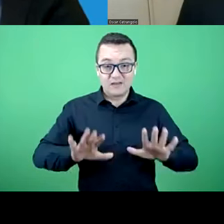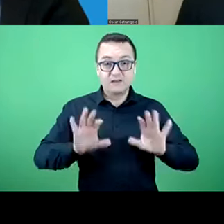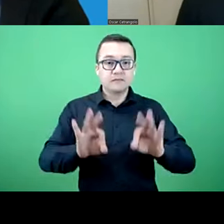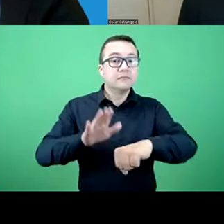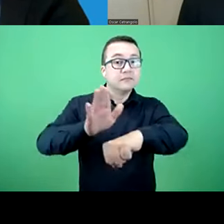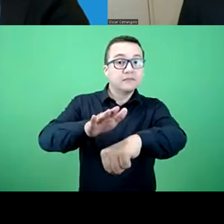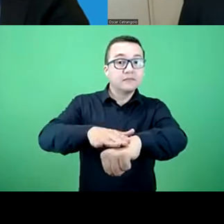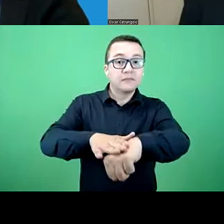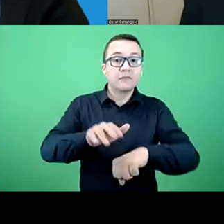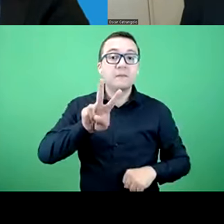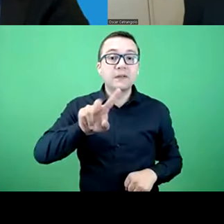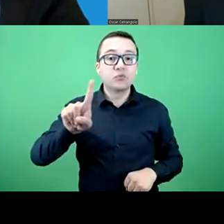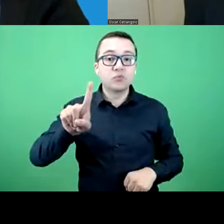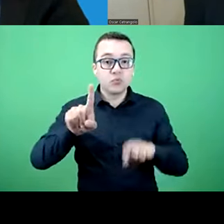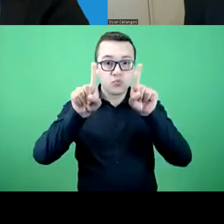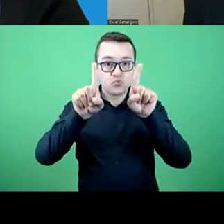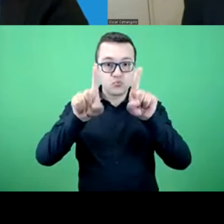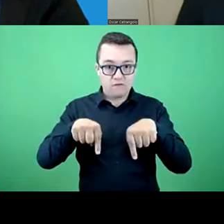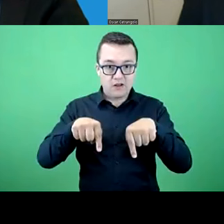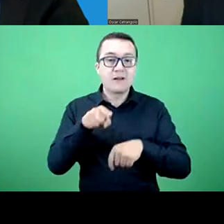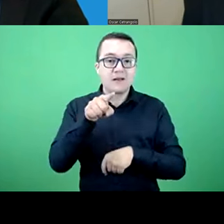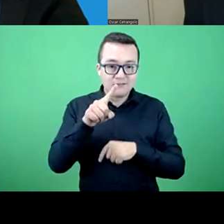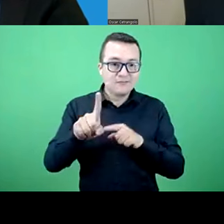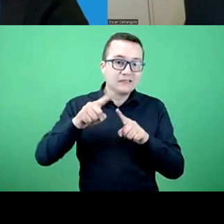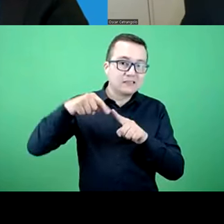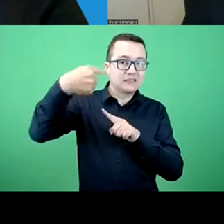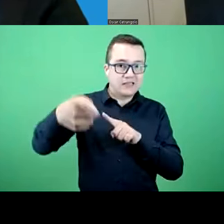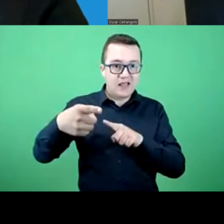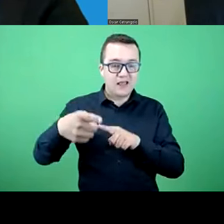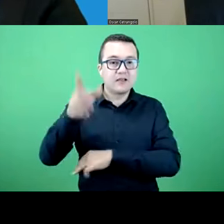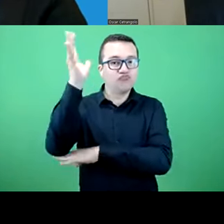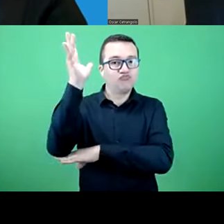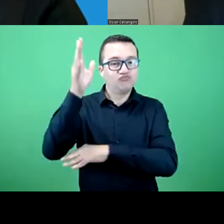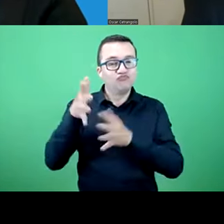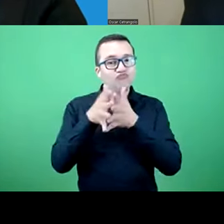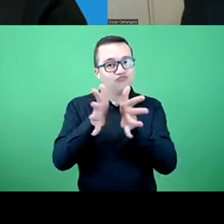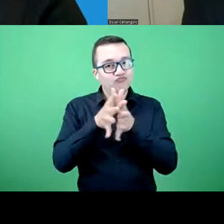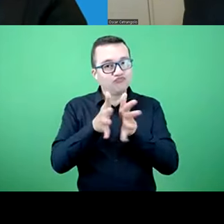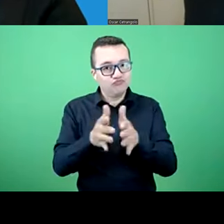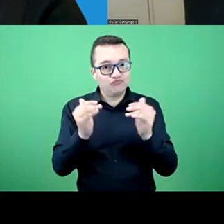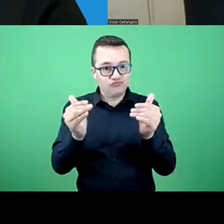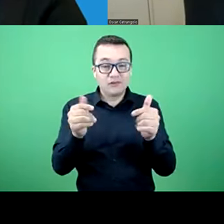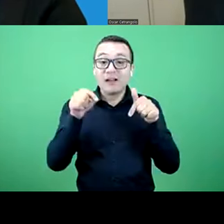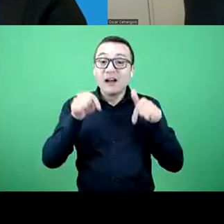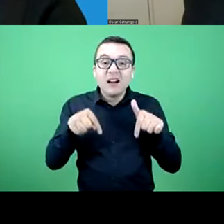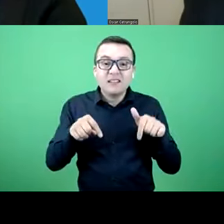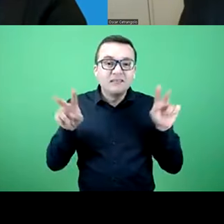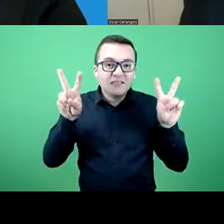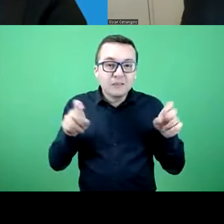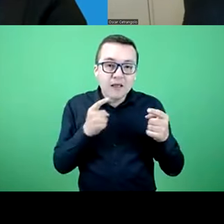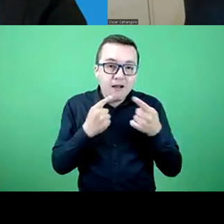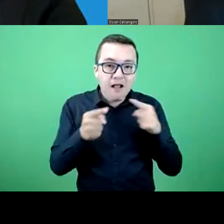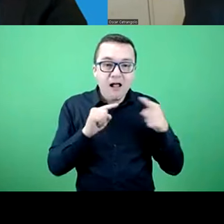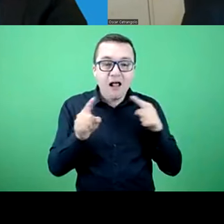our colleagues to our next webinar on November 21st, when we will be